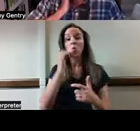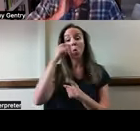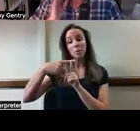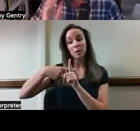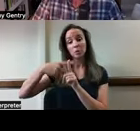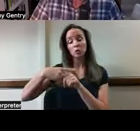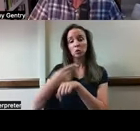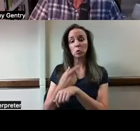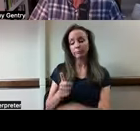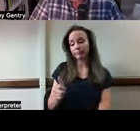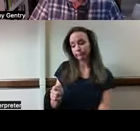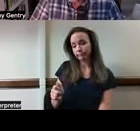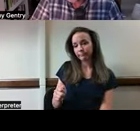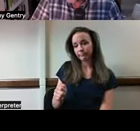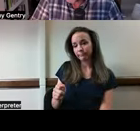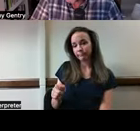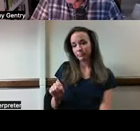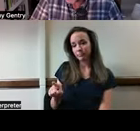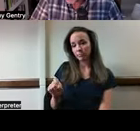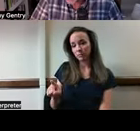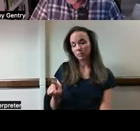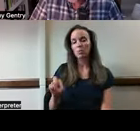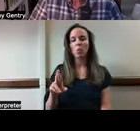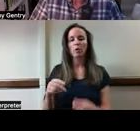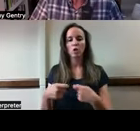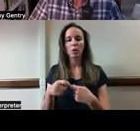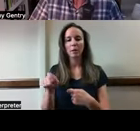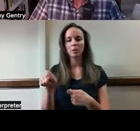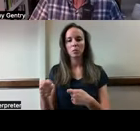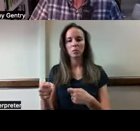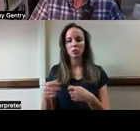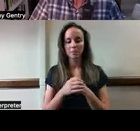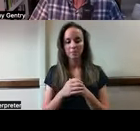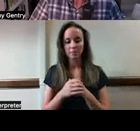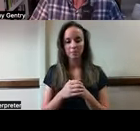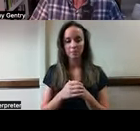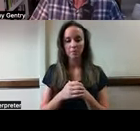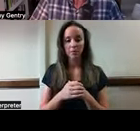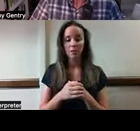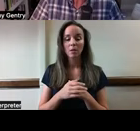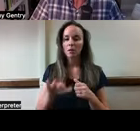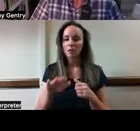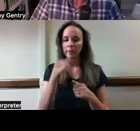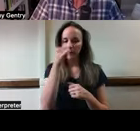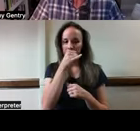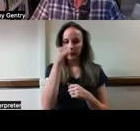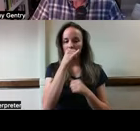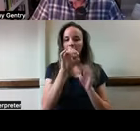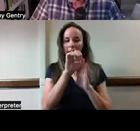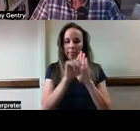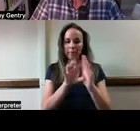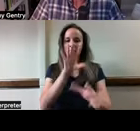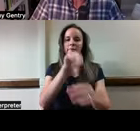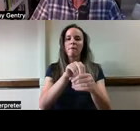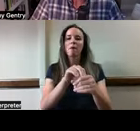controls or some kind of automated switch. This is where the most challenging ethical dilemmas occur